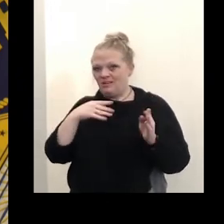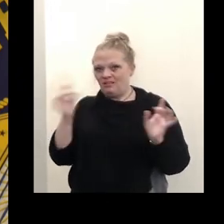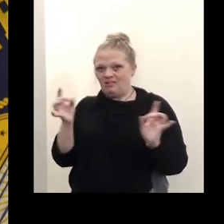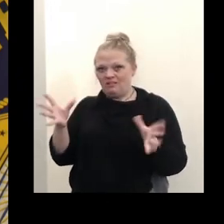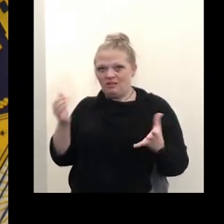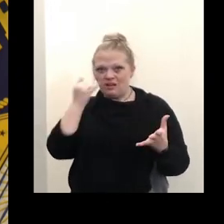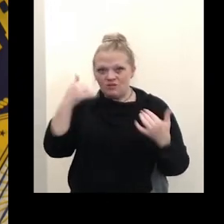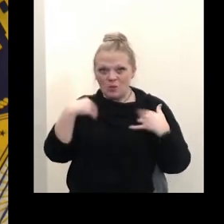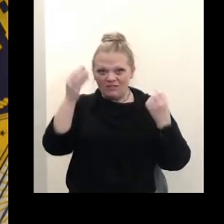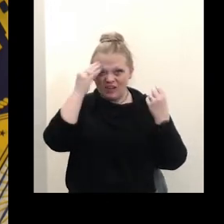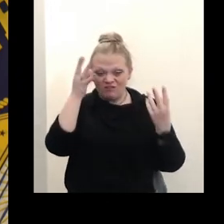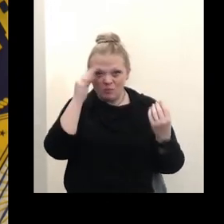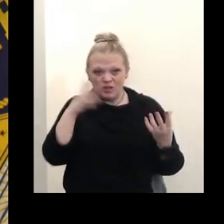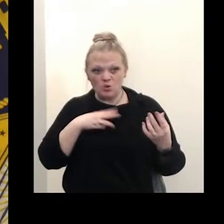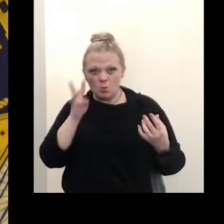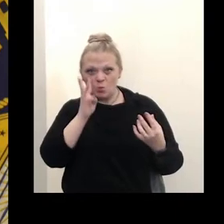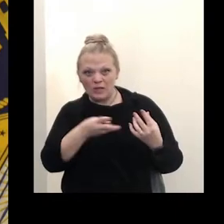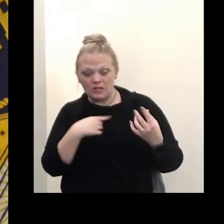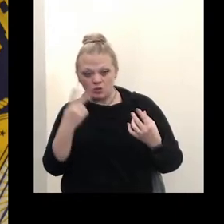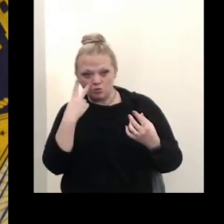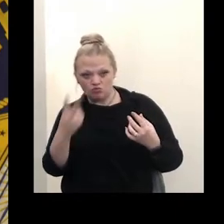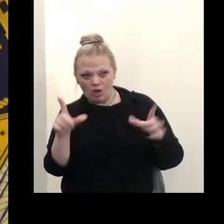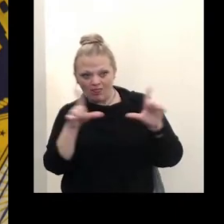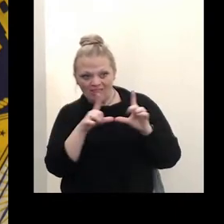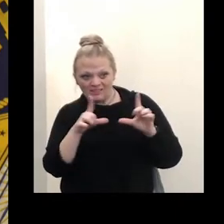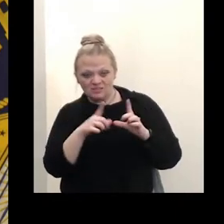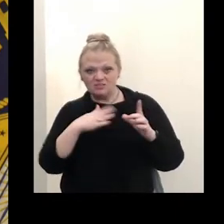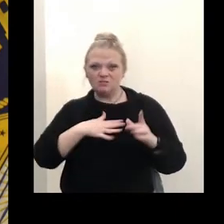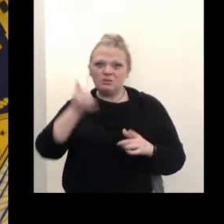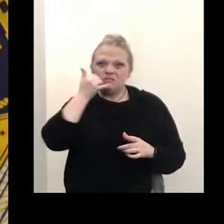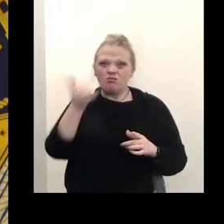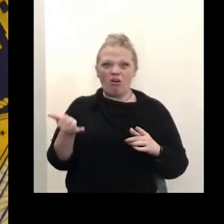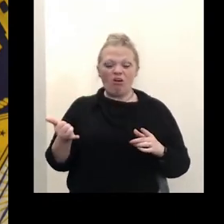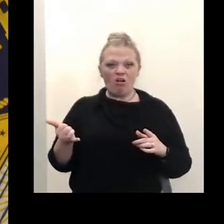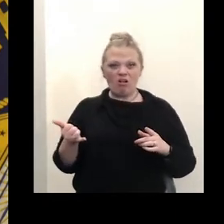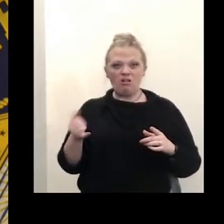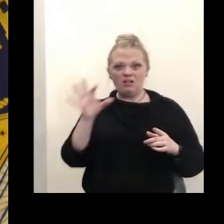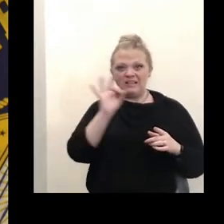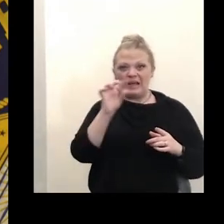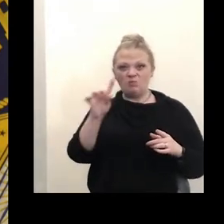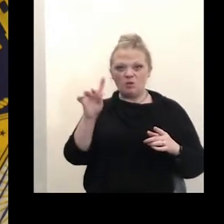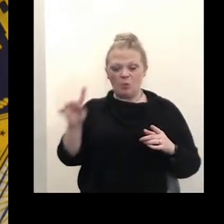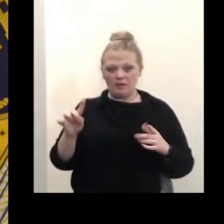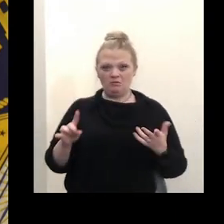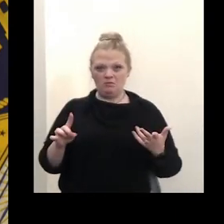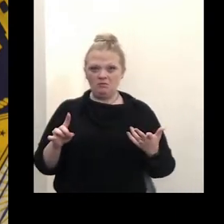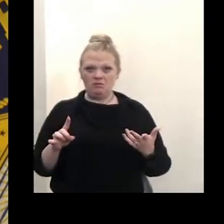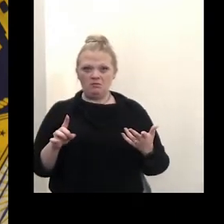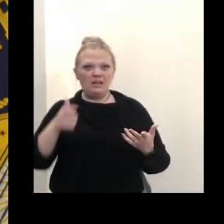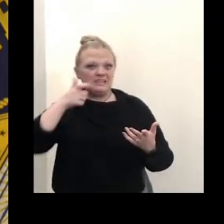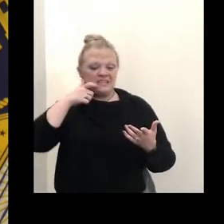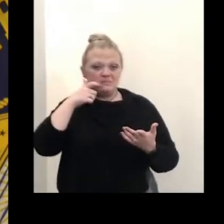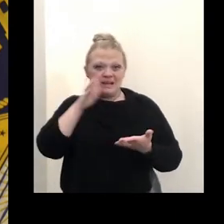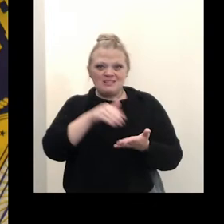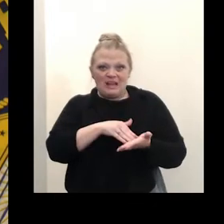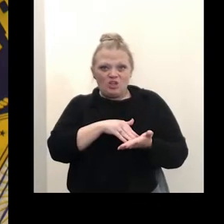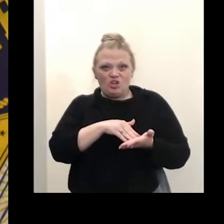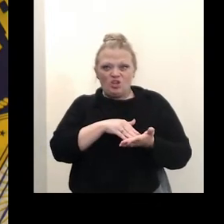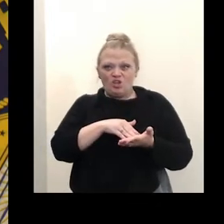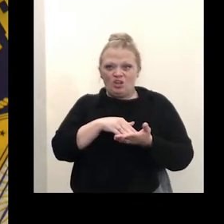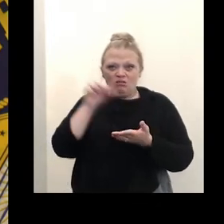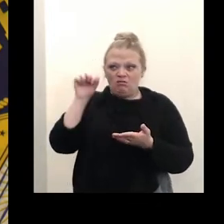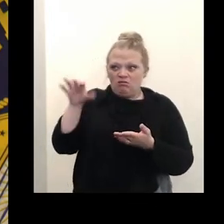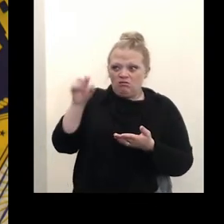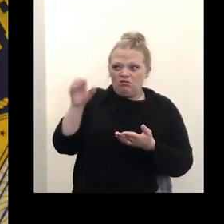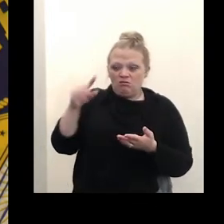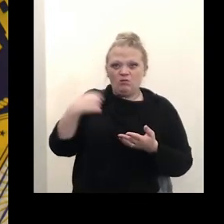if you witnessed it if you got a license plate please call our 911 dispatch center so that we can deal